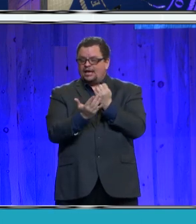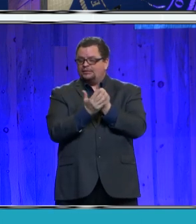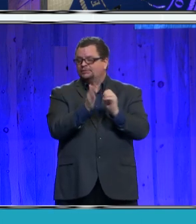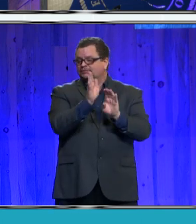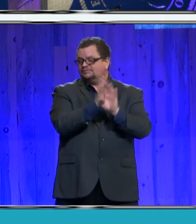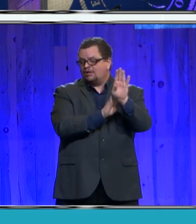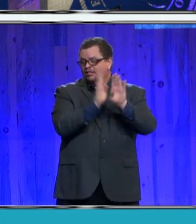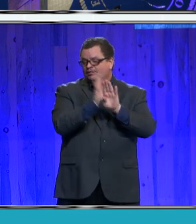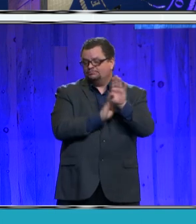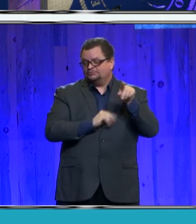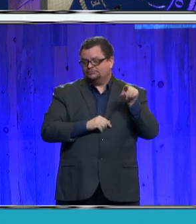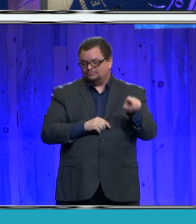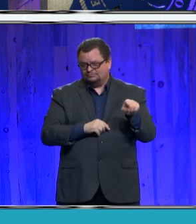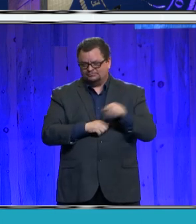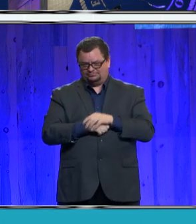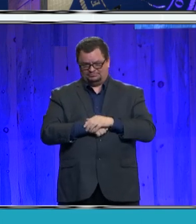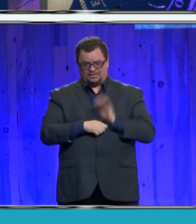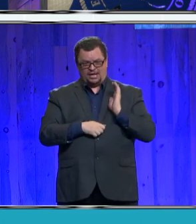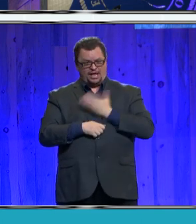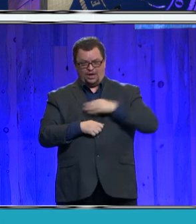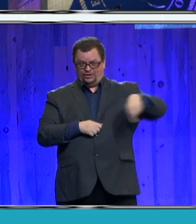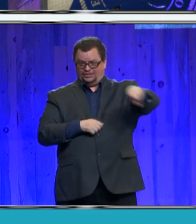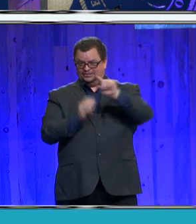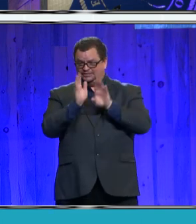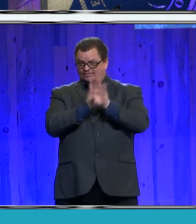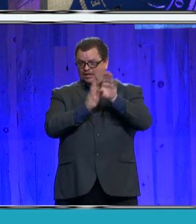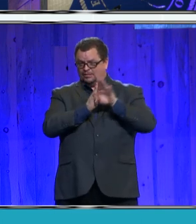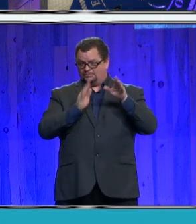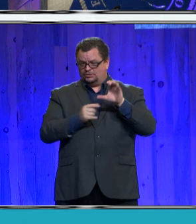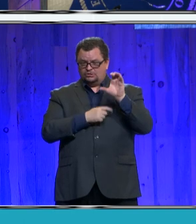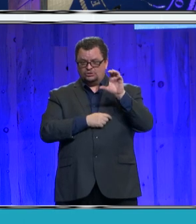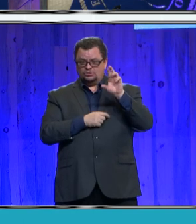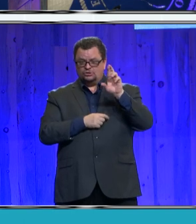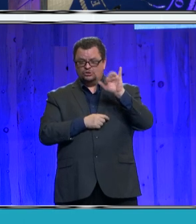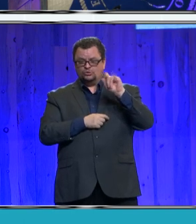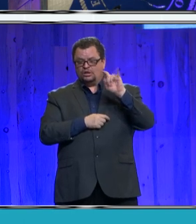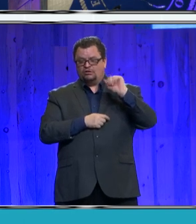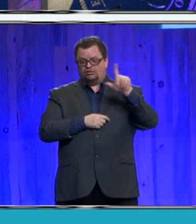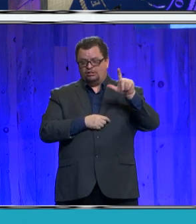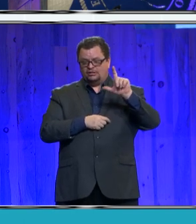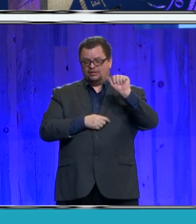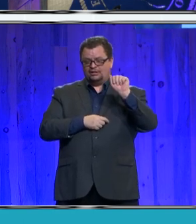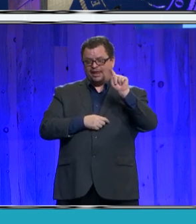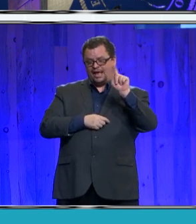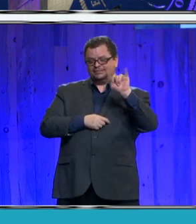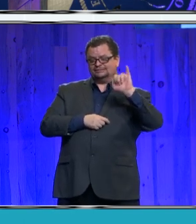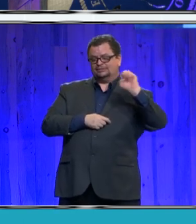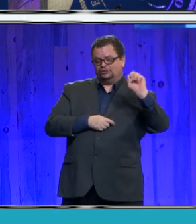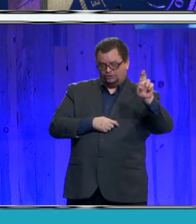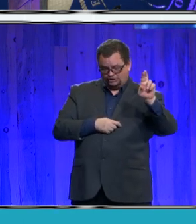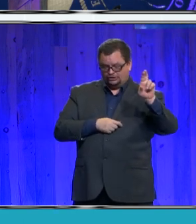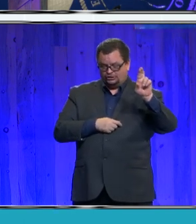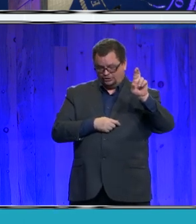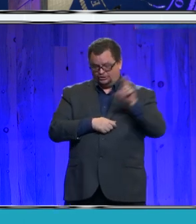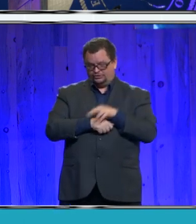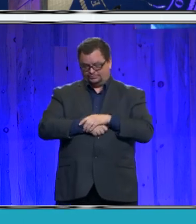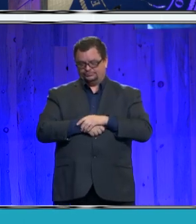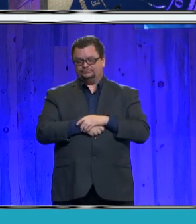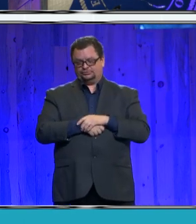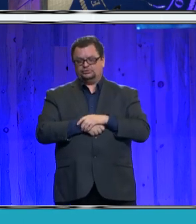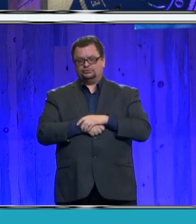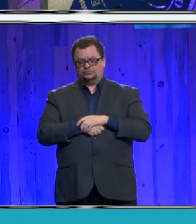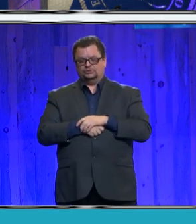economic development director, Crystal Latir, the county has distributed over $20 million in CARES Act and ARPA fund